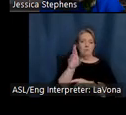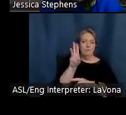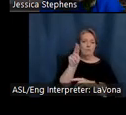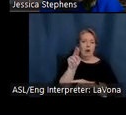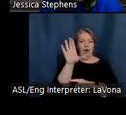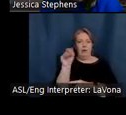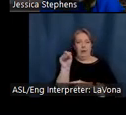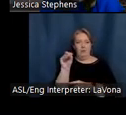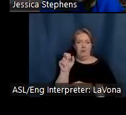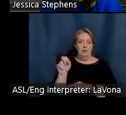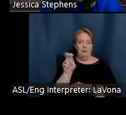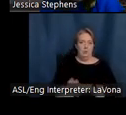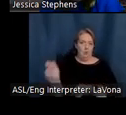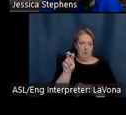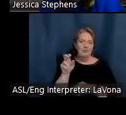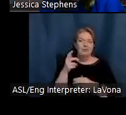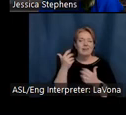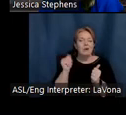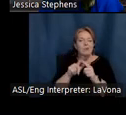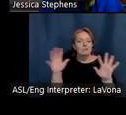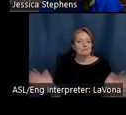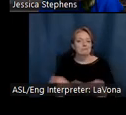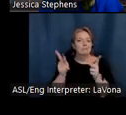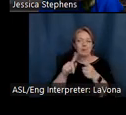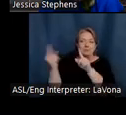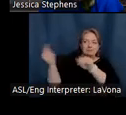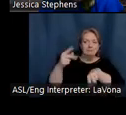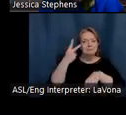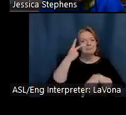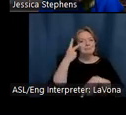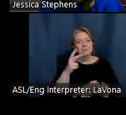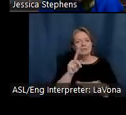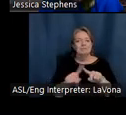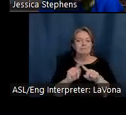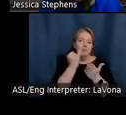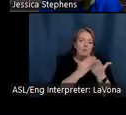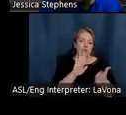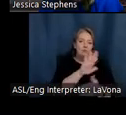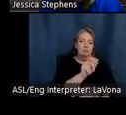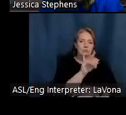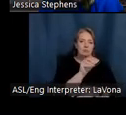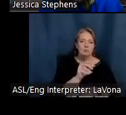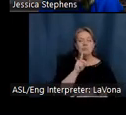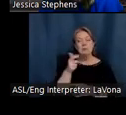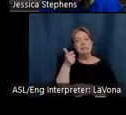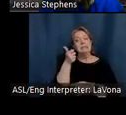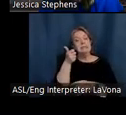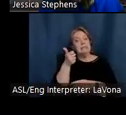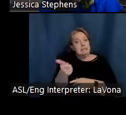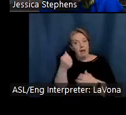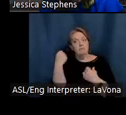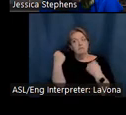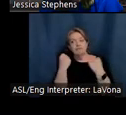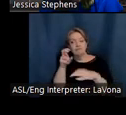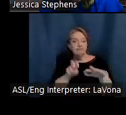artists and their studios. This tour is self-guided and offers a wide range of mediums after